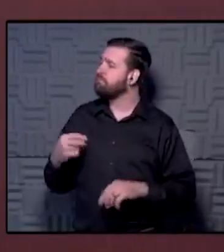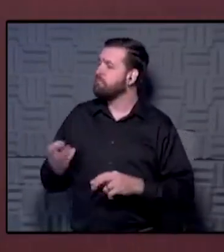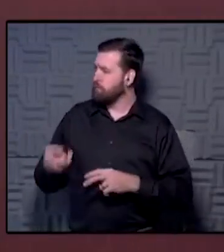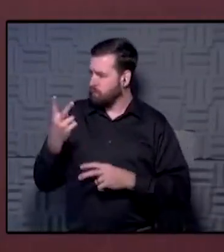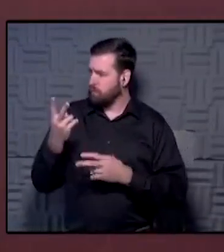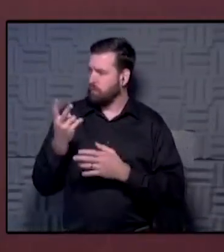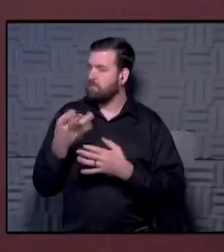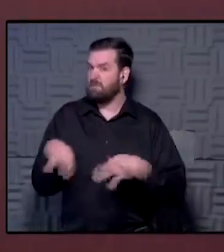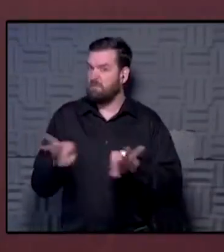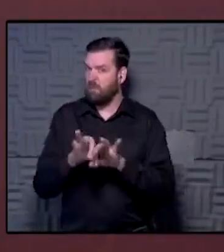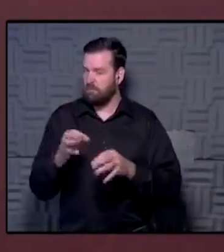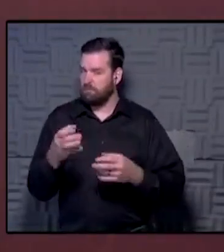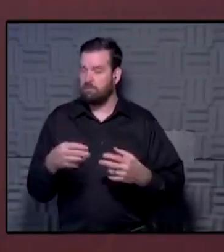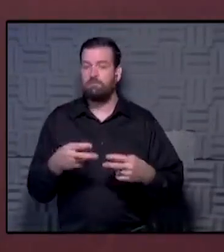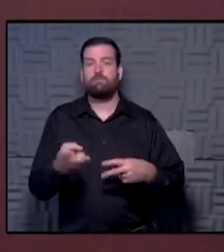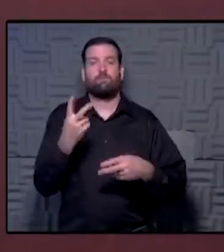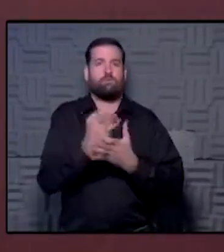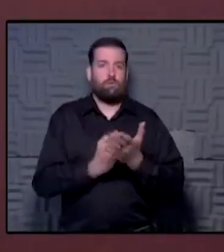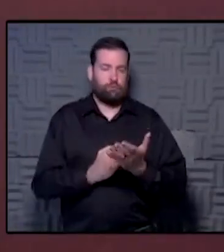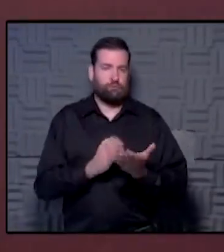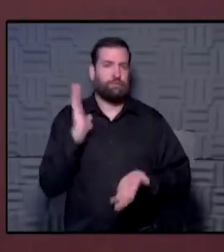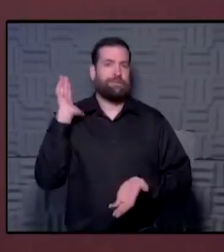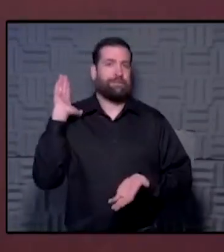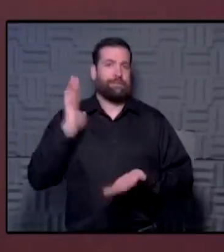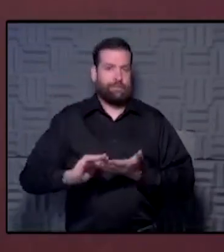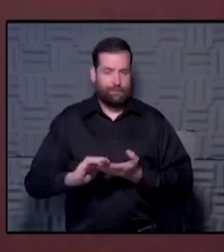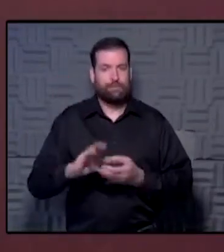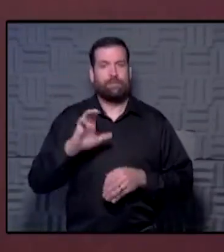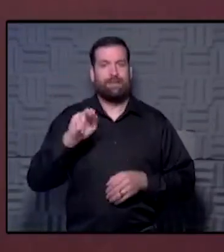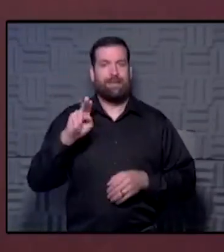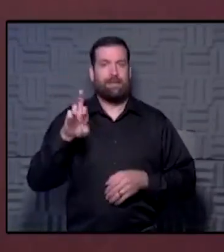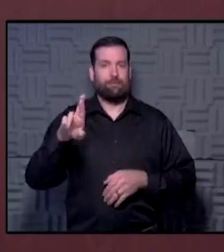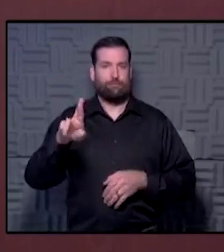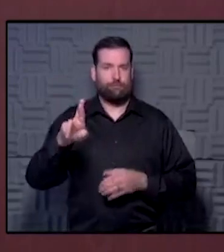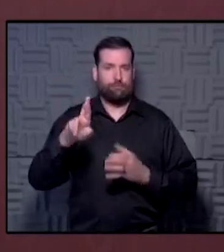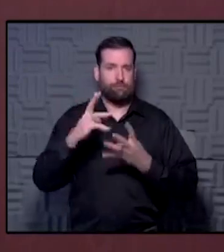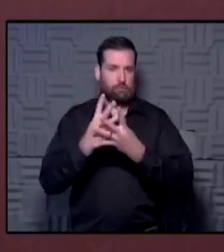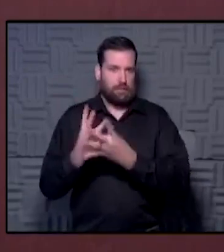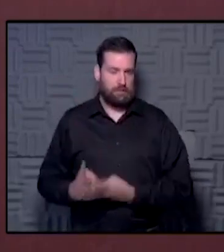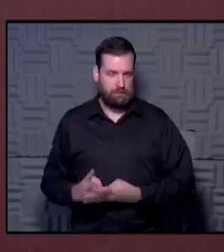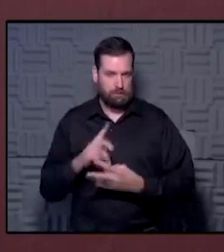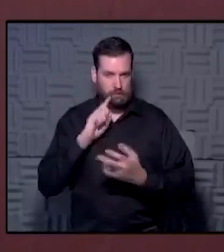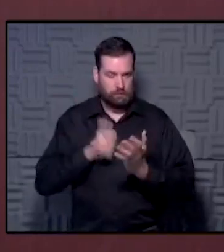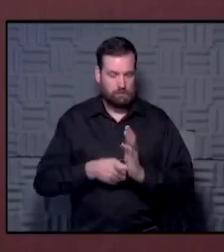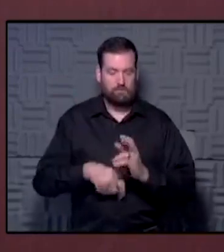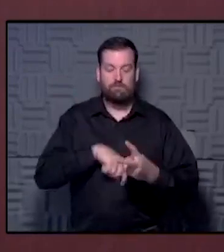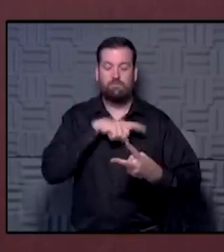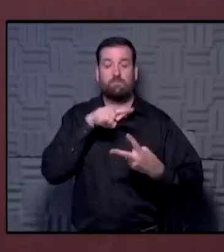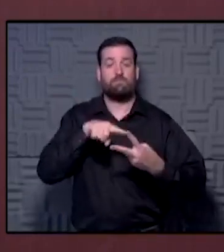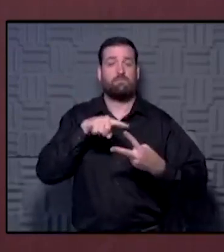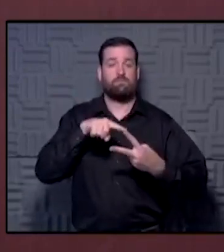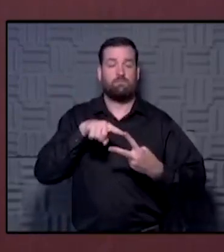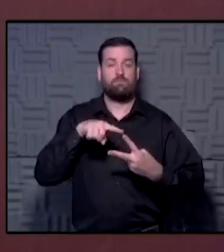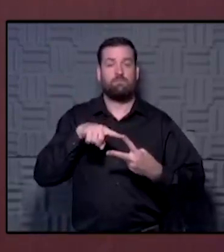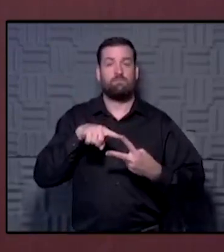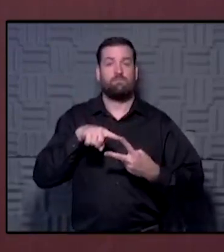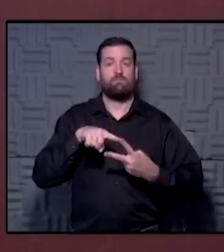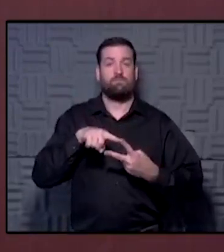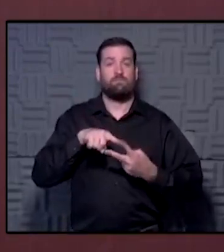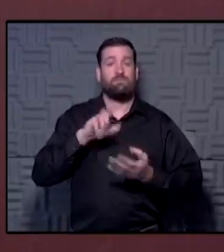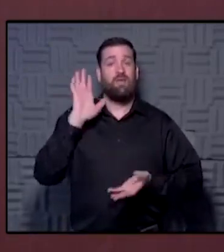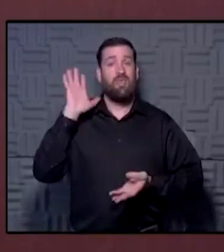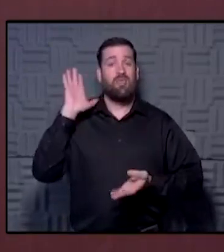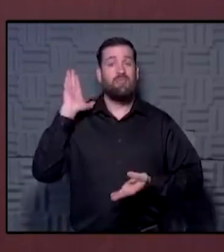pieces to the decrease in cancer screening that was seen in these studies. One is I think there is a lot less